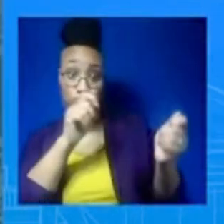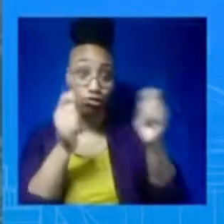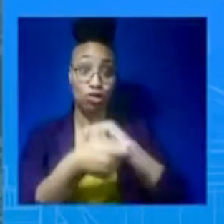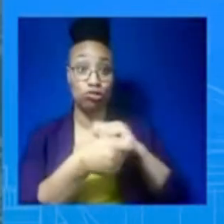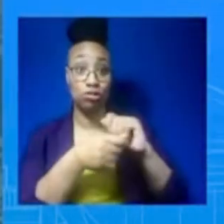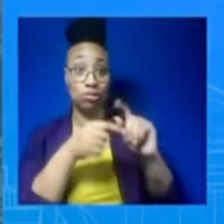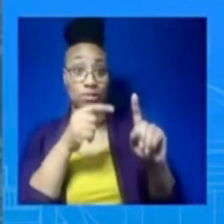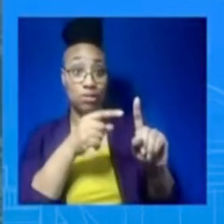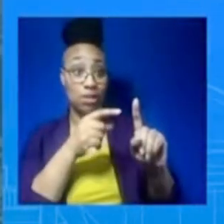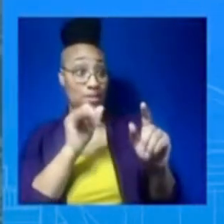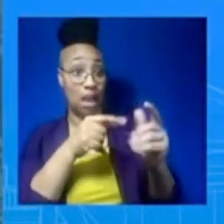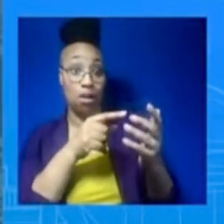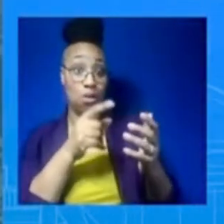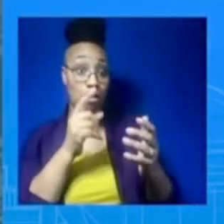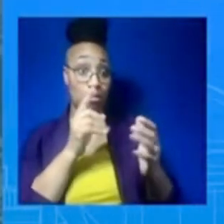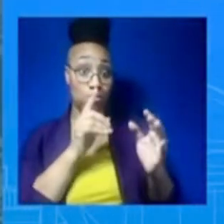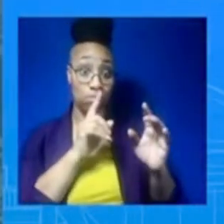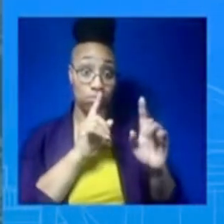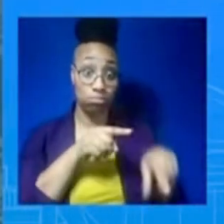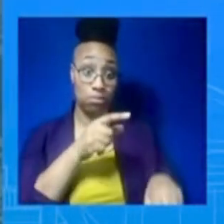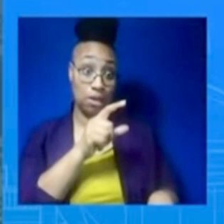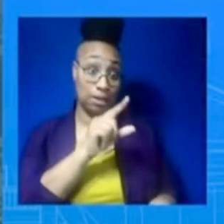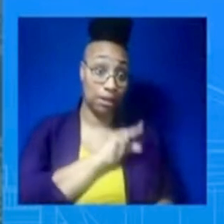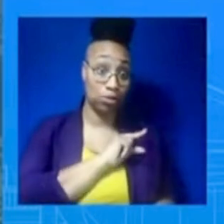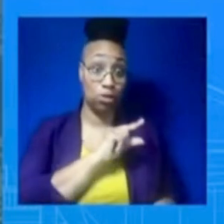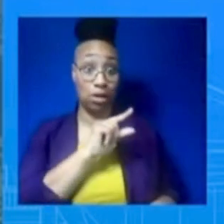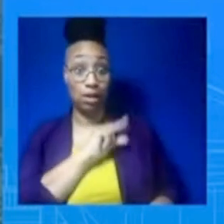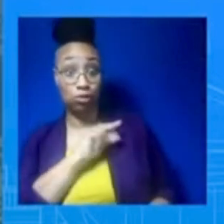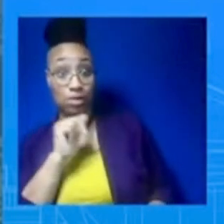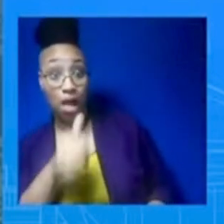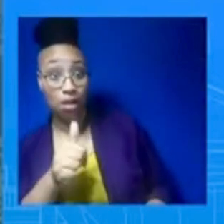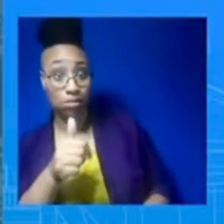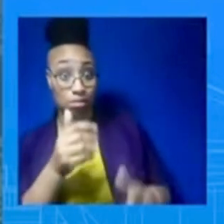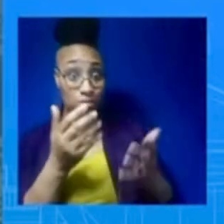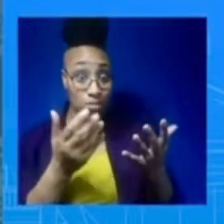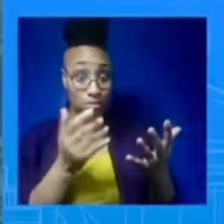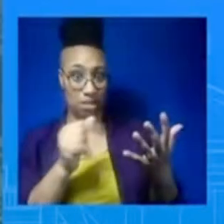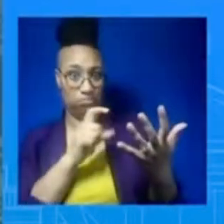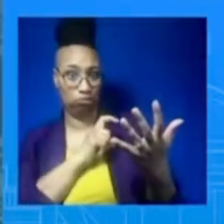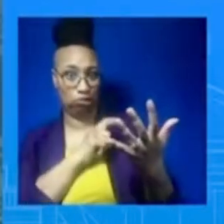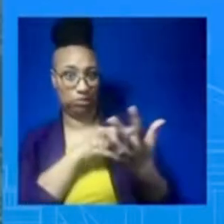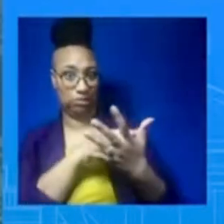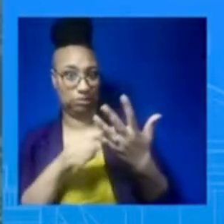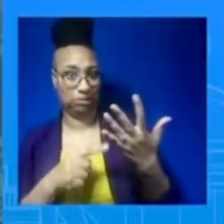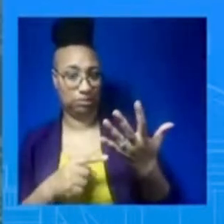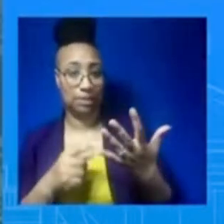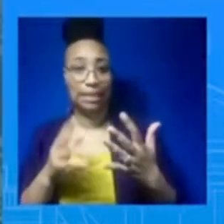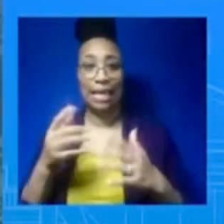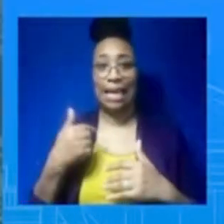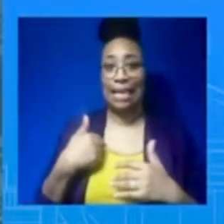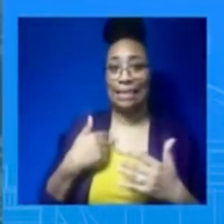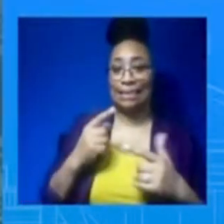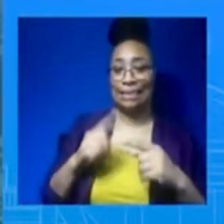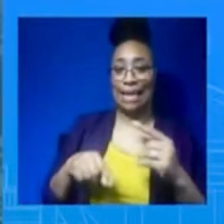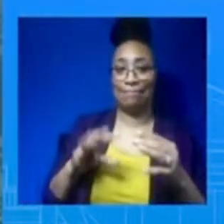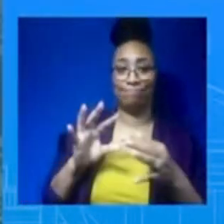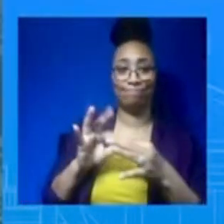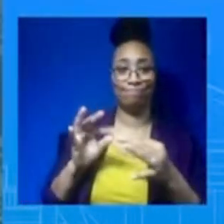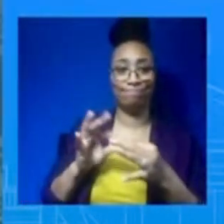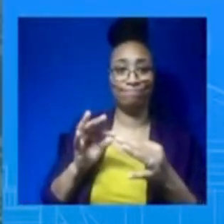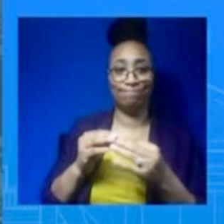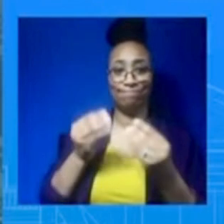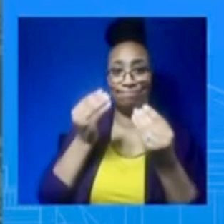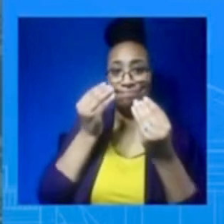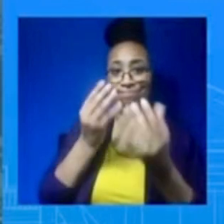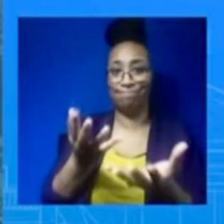case and we are always careful here when there is a criminal investigation or a case moving forward. But I'm just going to reiterate